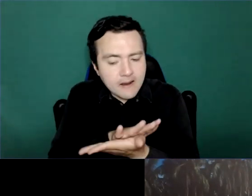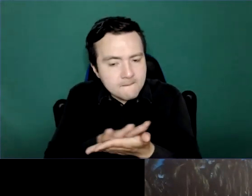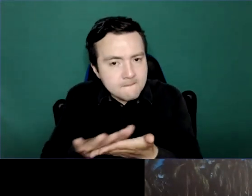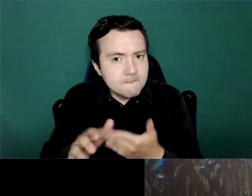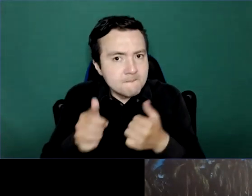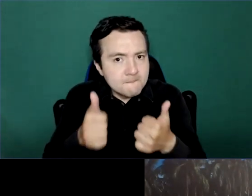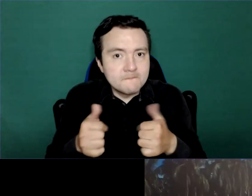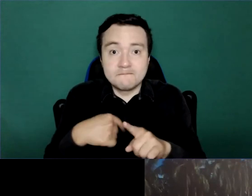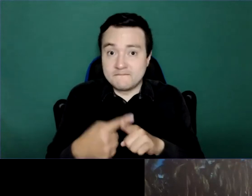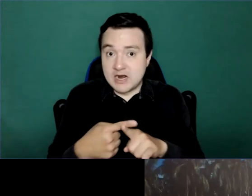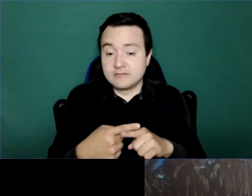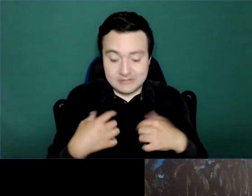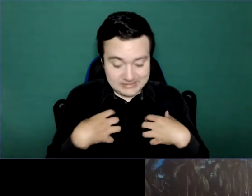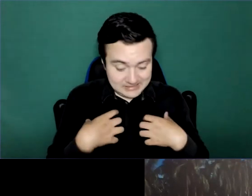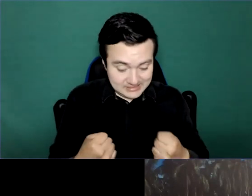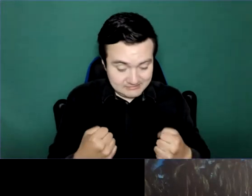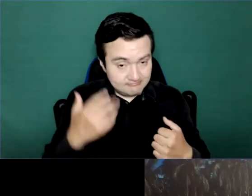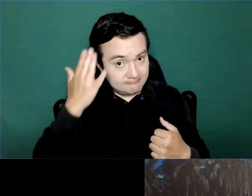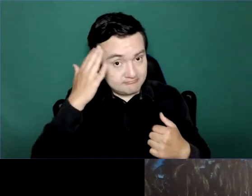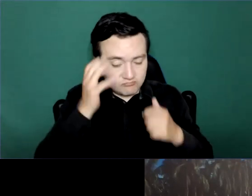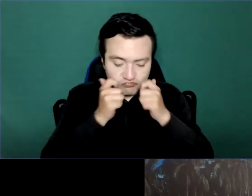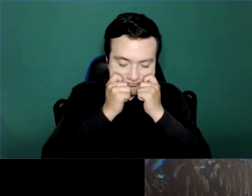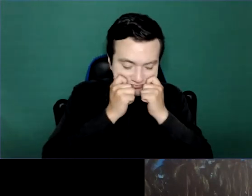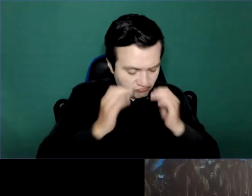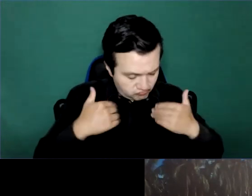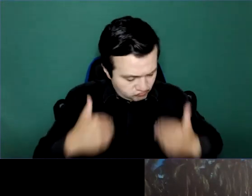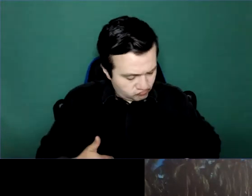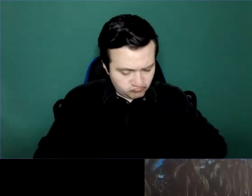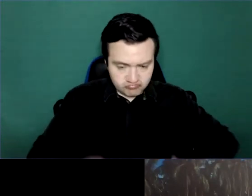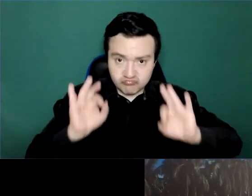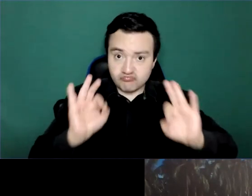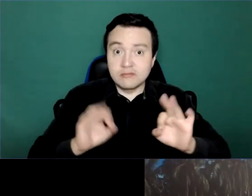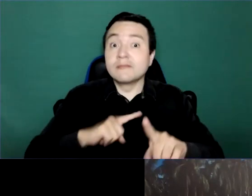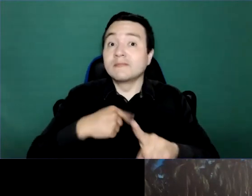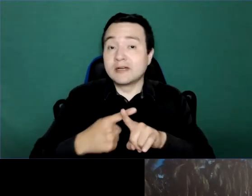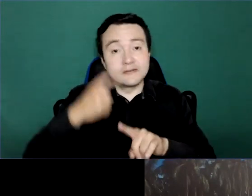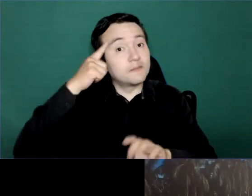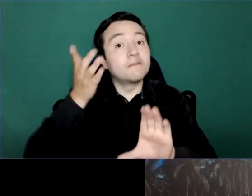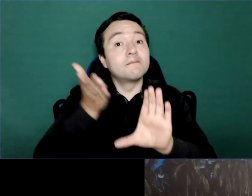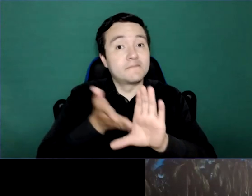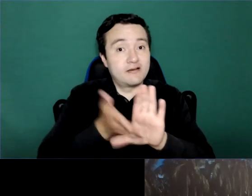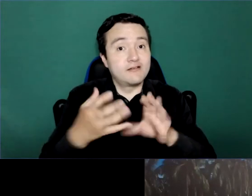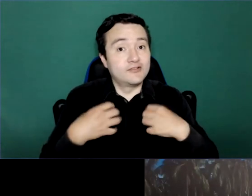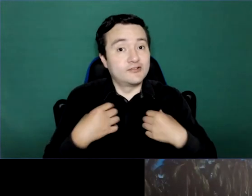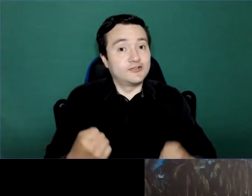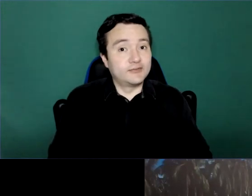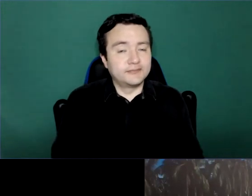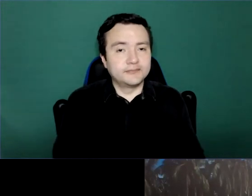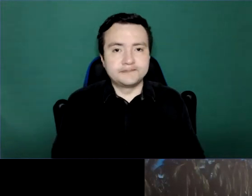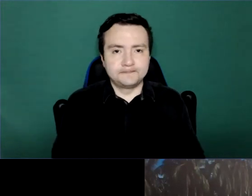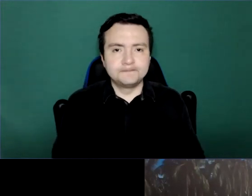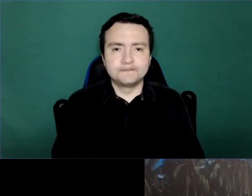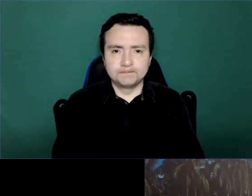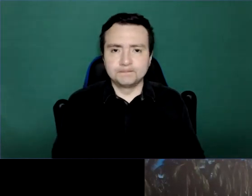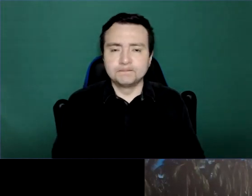general health as well as in mental health. Public health in our country